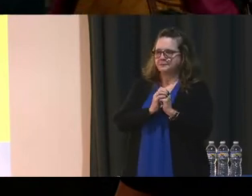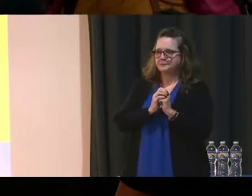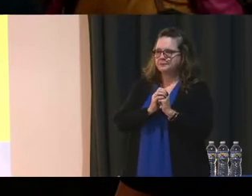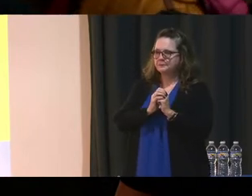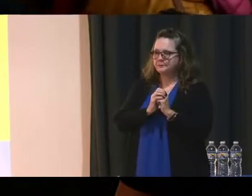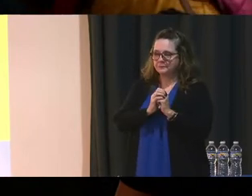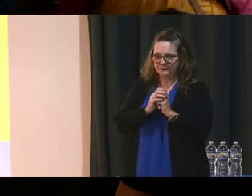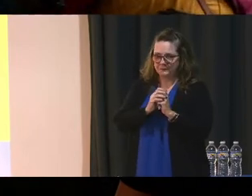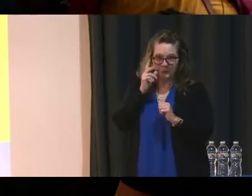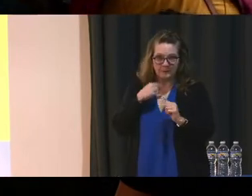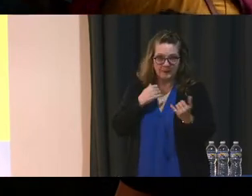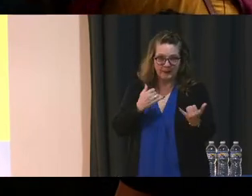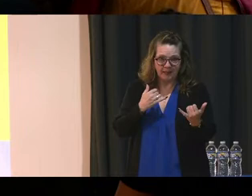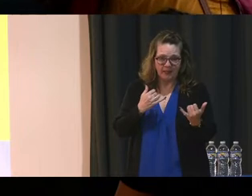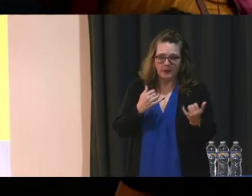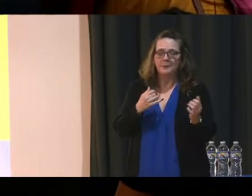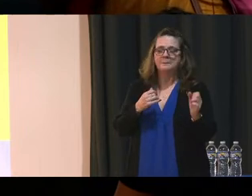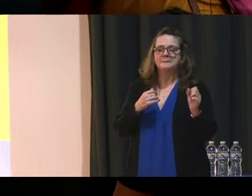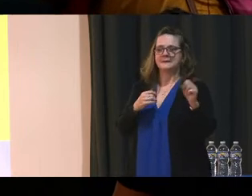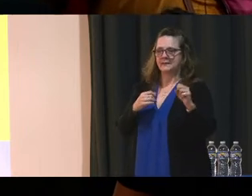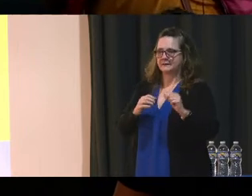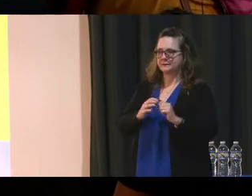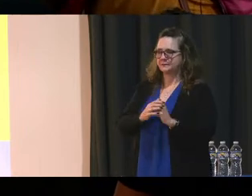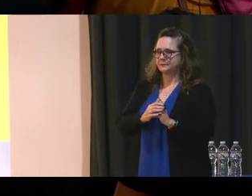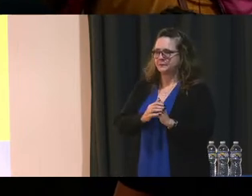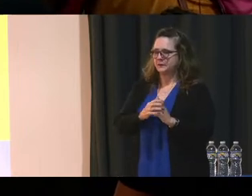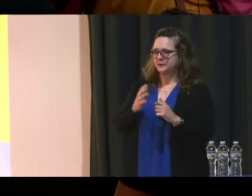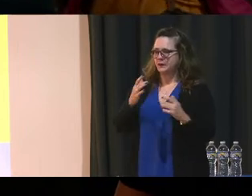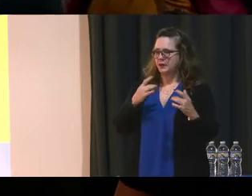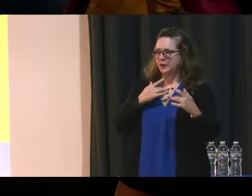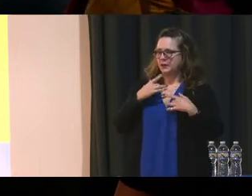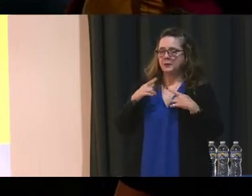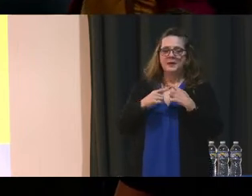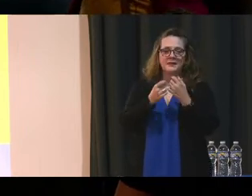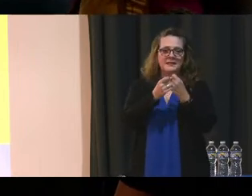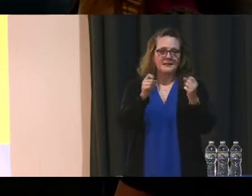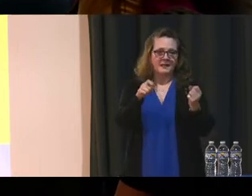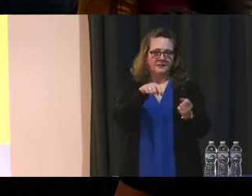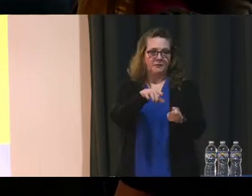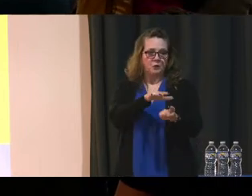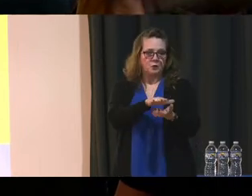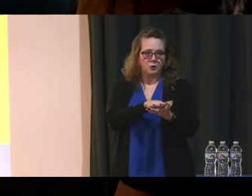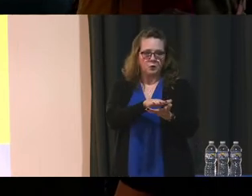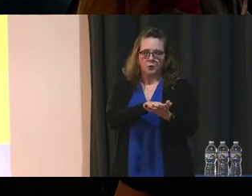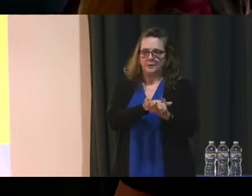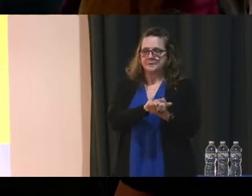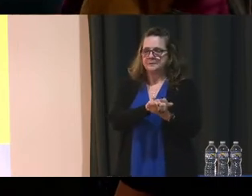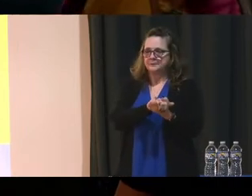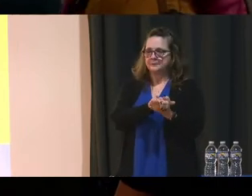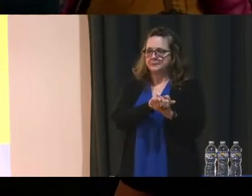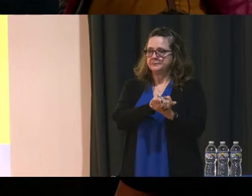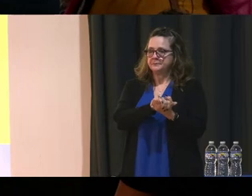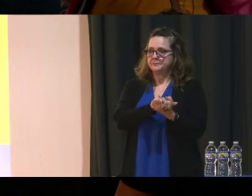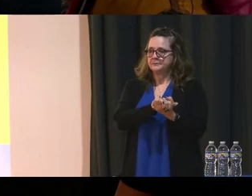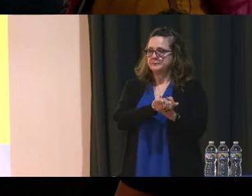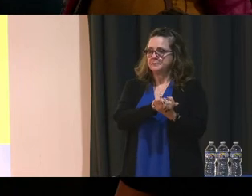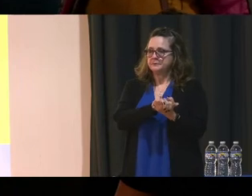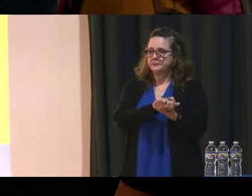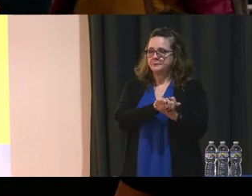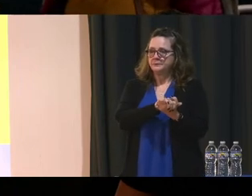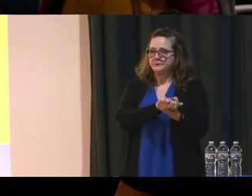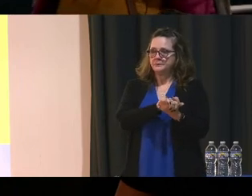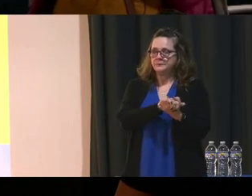Can you hear me now? Yeah, we can hear you. It's a concern about the safety of this school. When I came on the